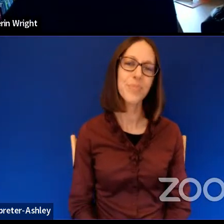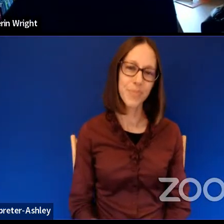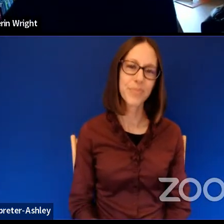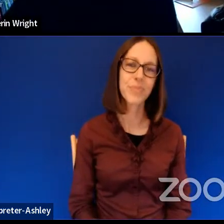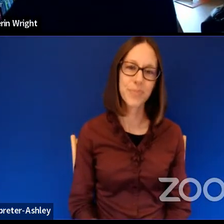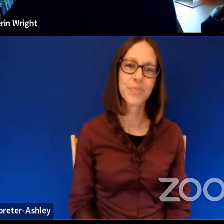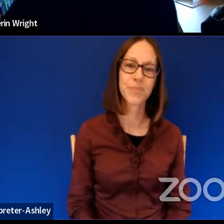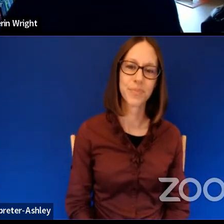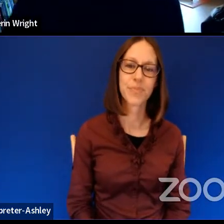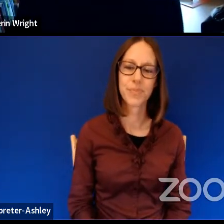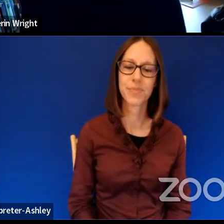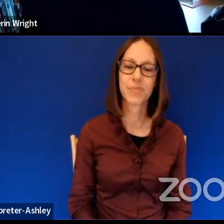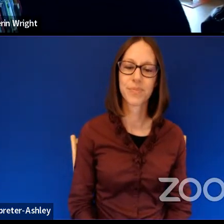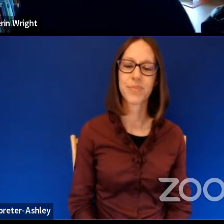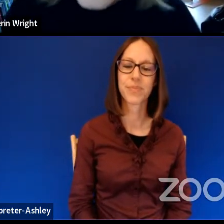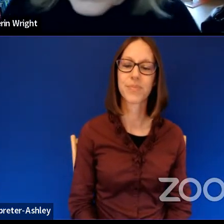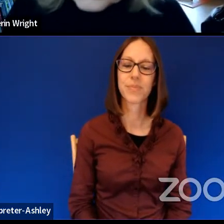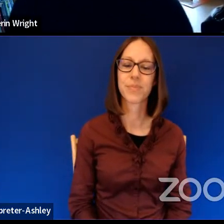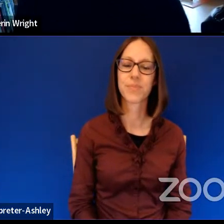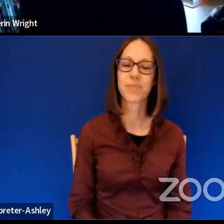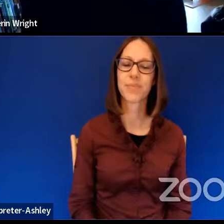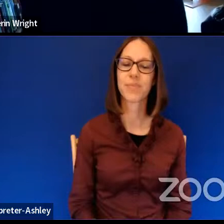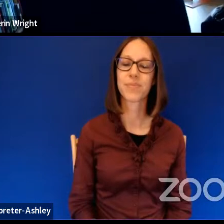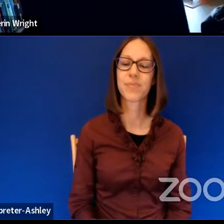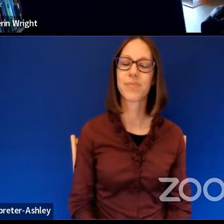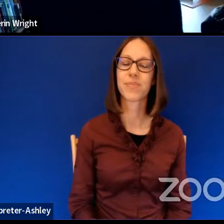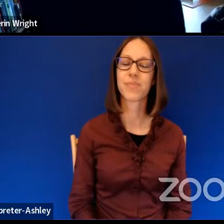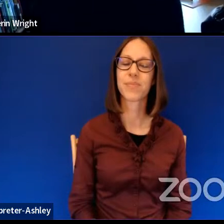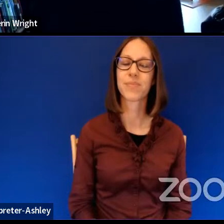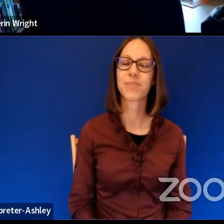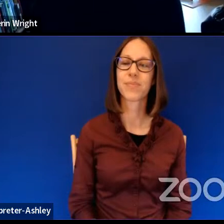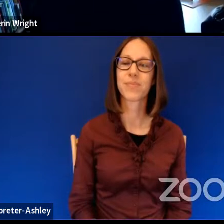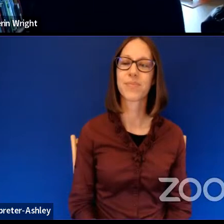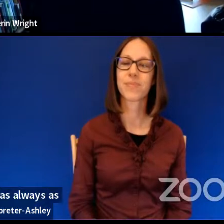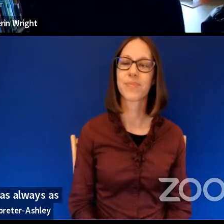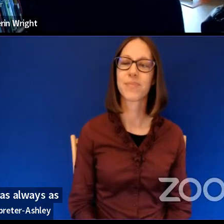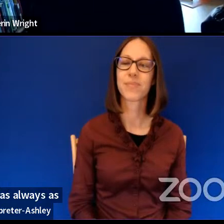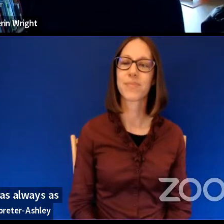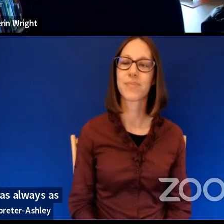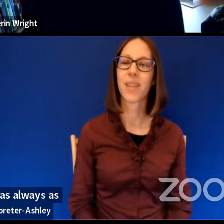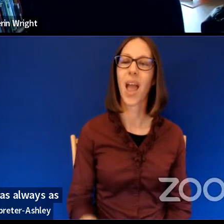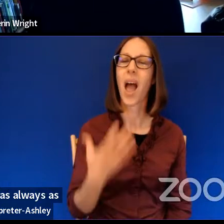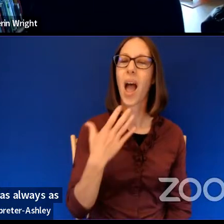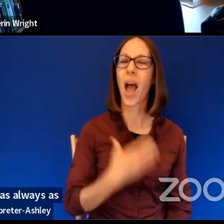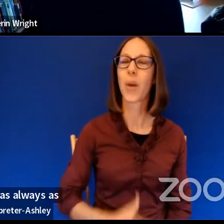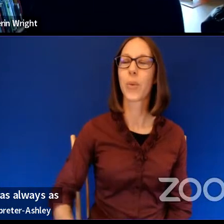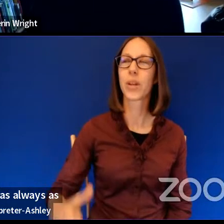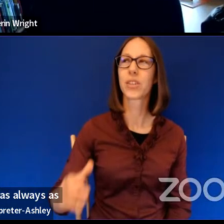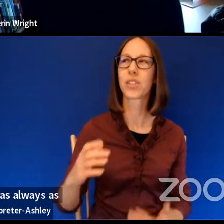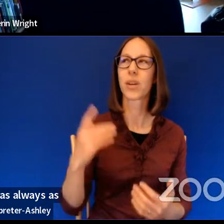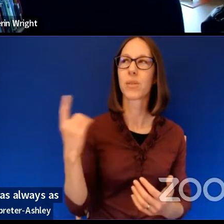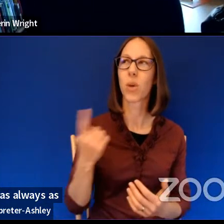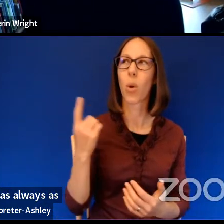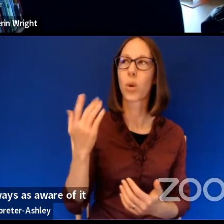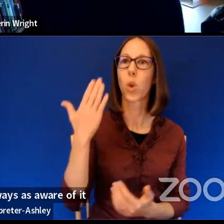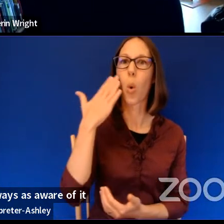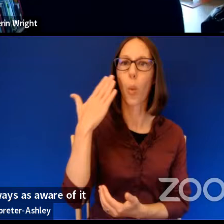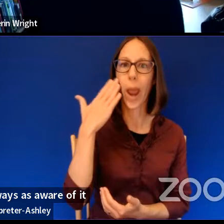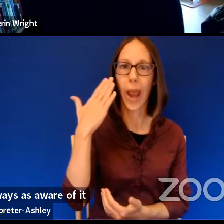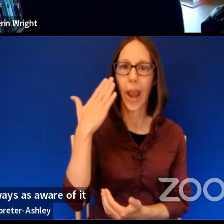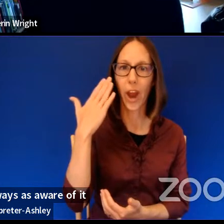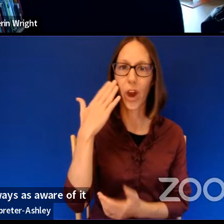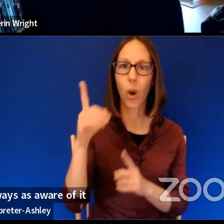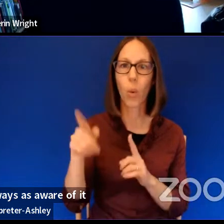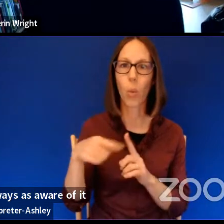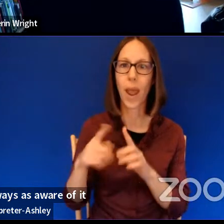I think, I wish I was always as aware of it as it comes, you know, in some ways, I